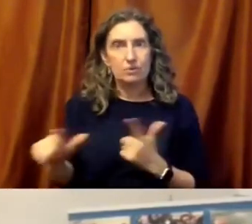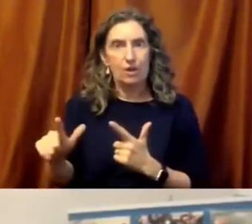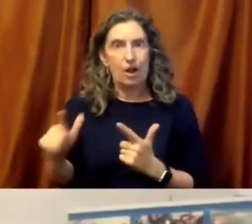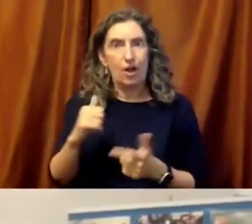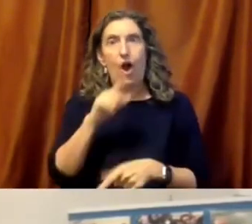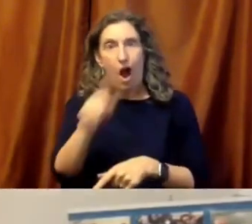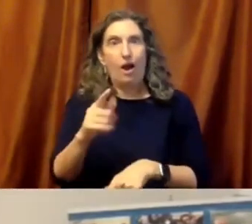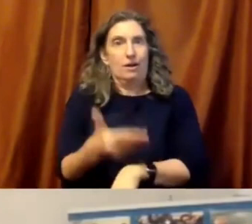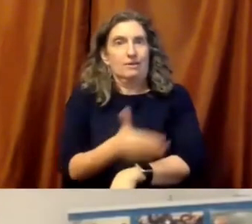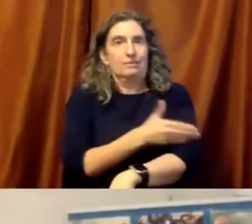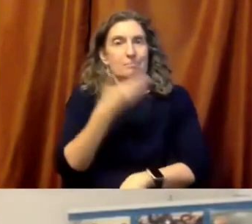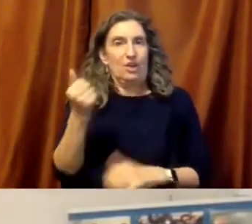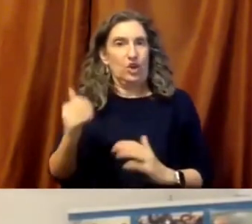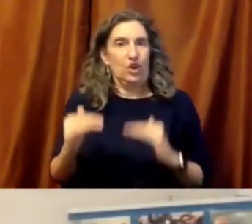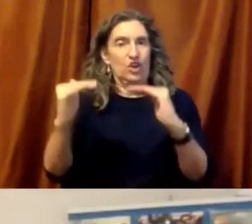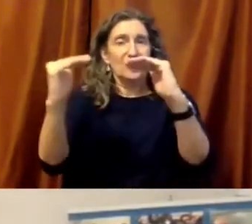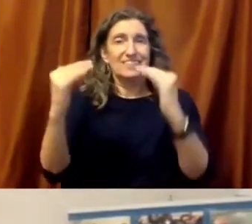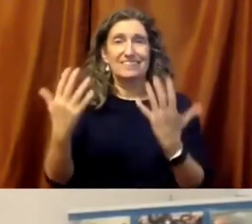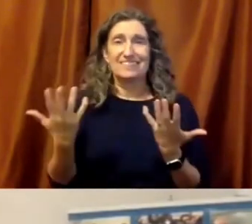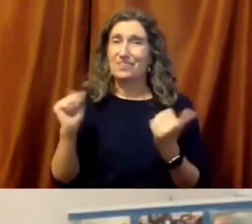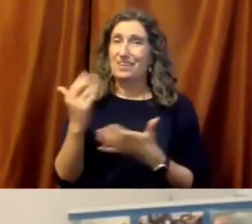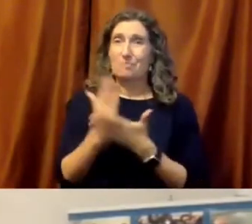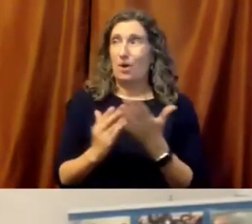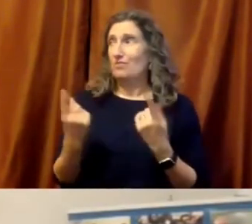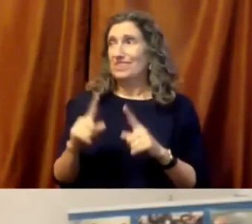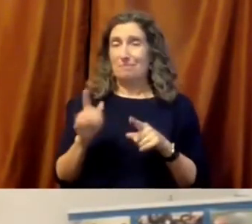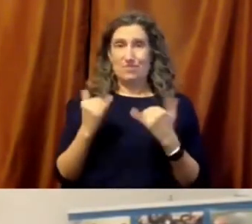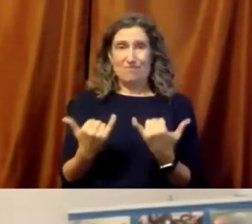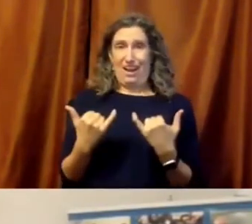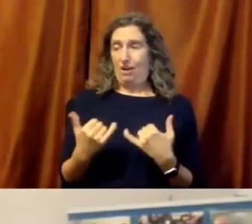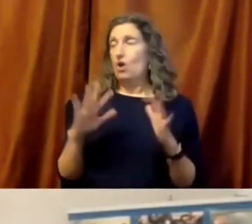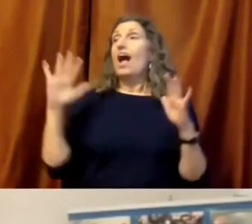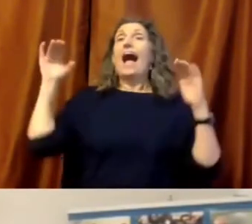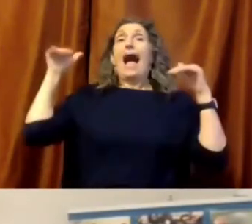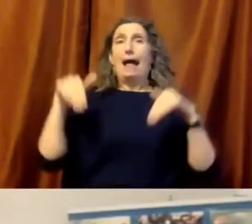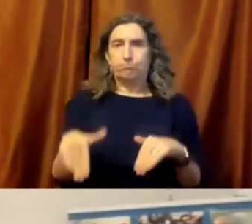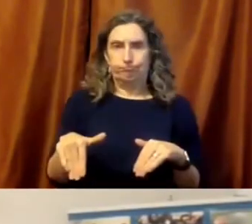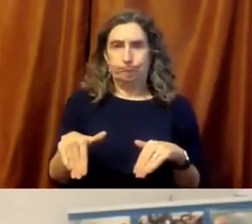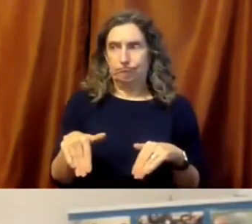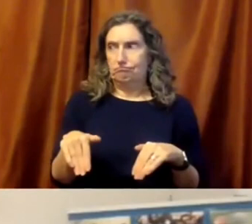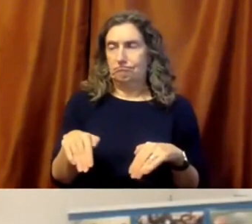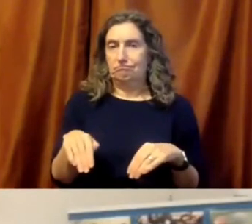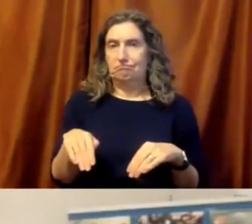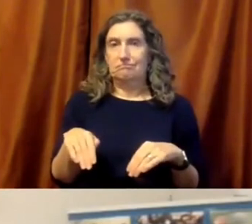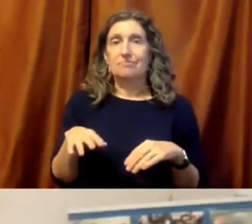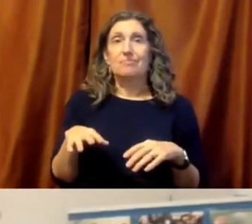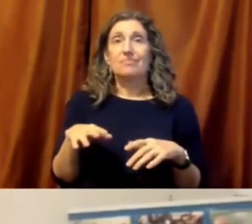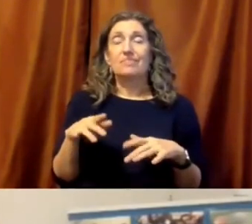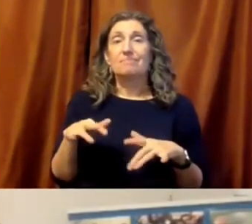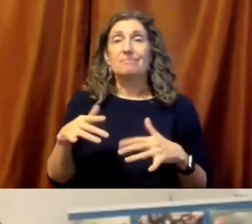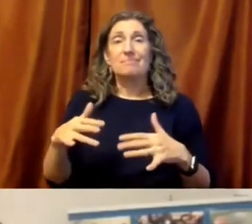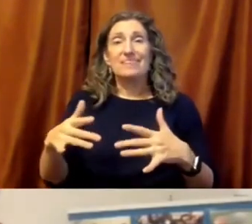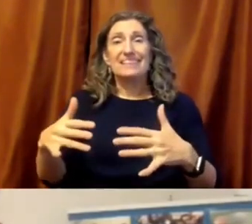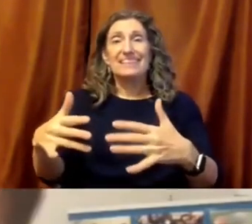is going to be part of our heritage and who we are going forward is the question isn't,